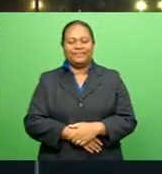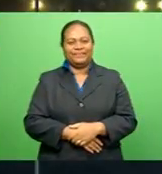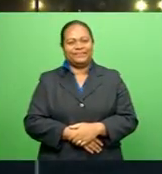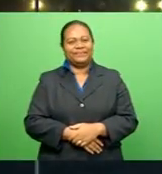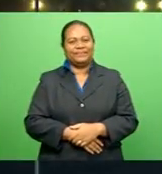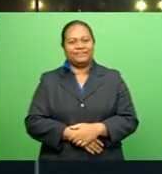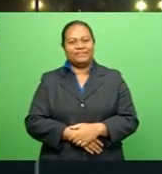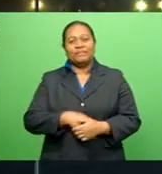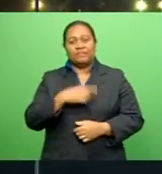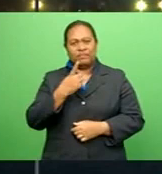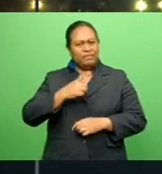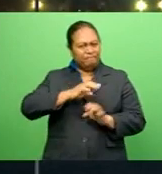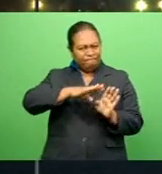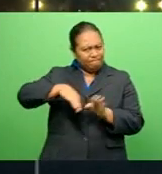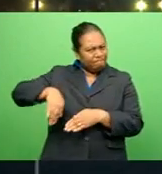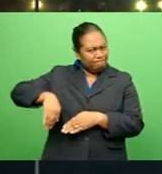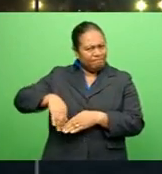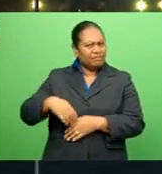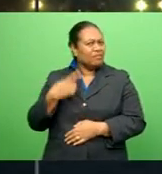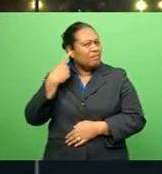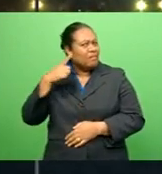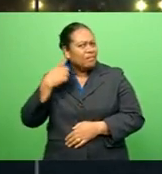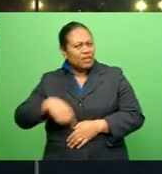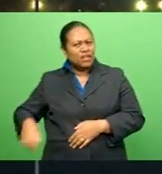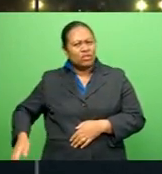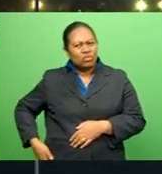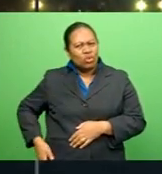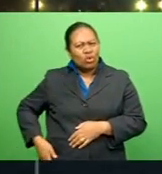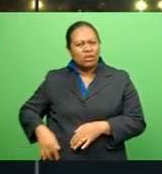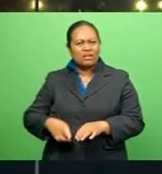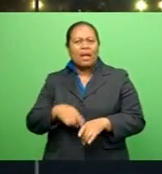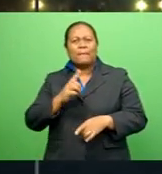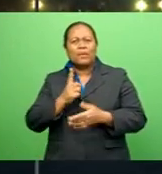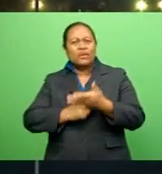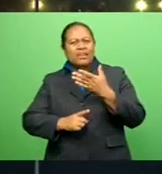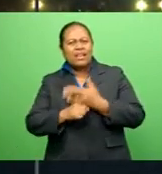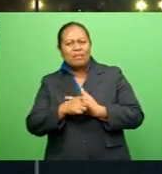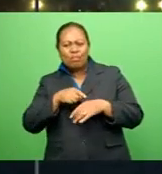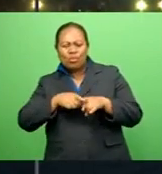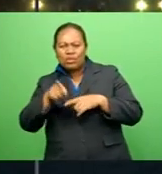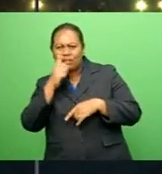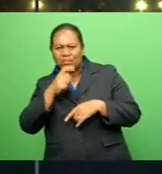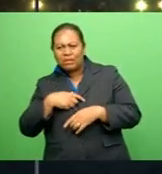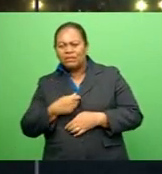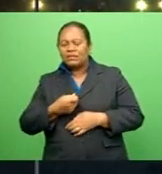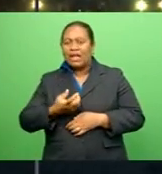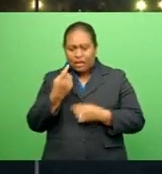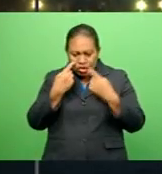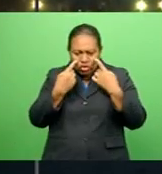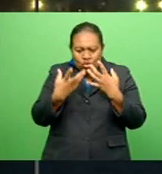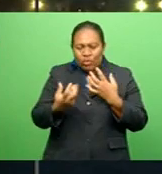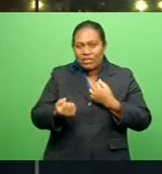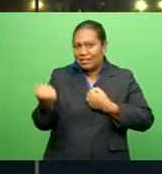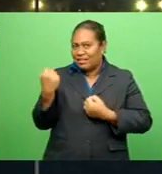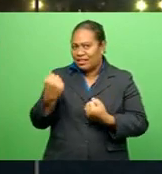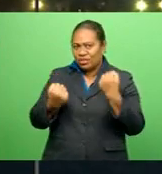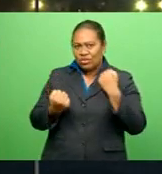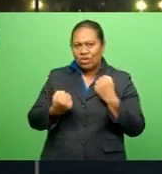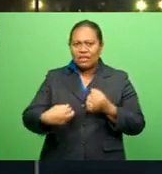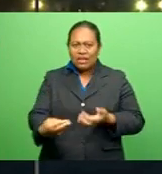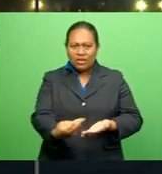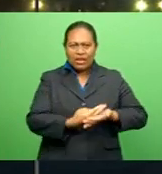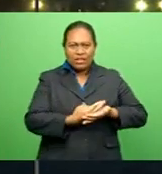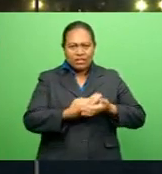A once-ignored dog captured the hearts of many people When it first appeared on TikTok A rescue center worker saw the